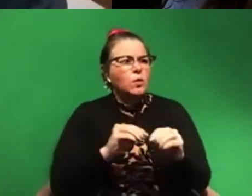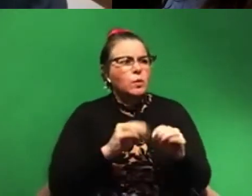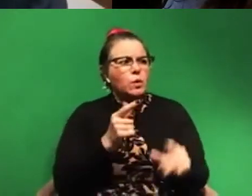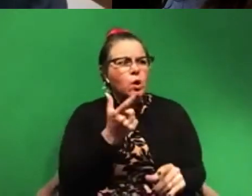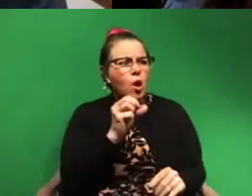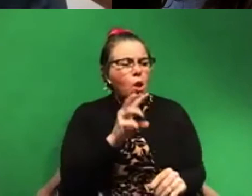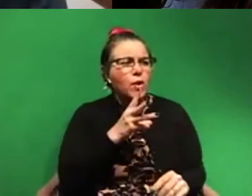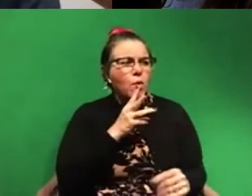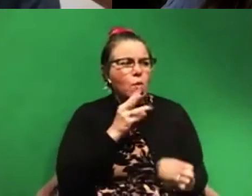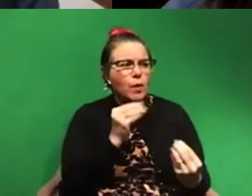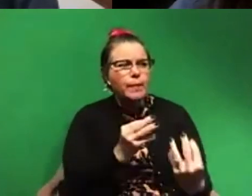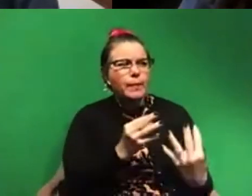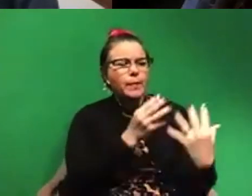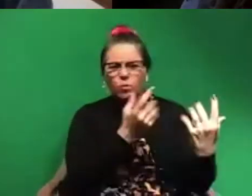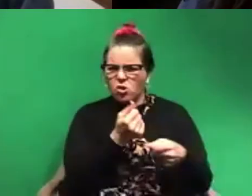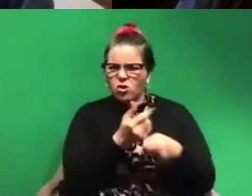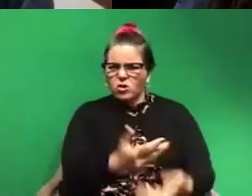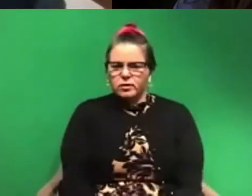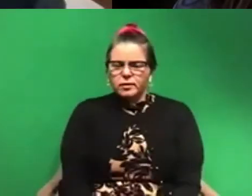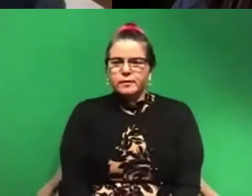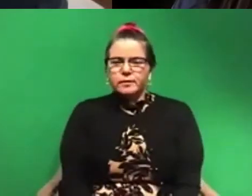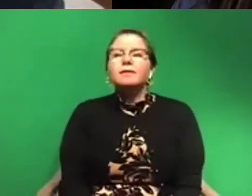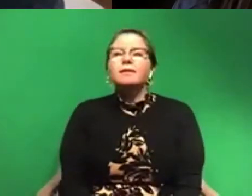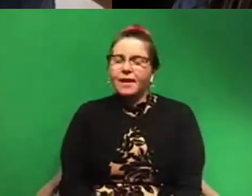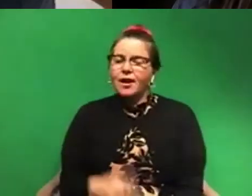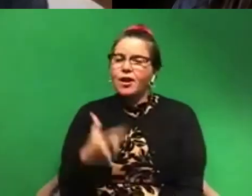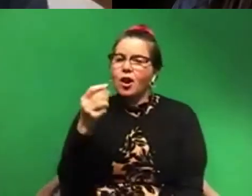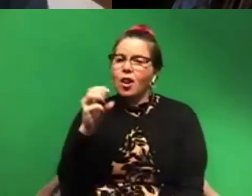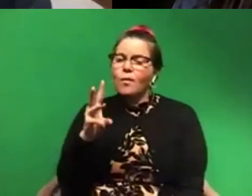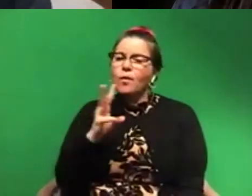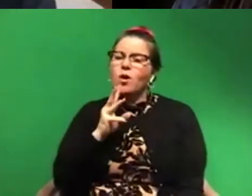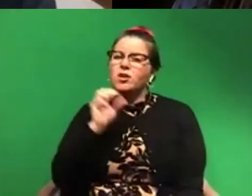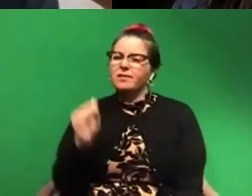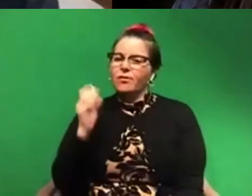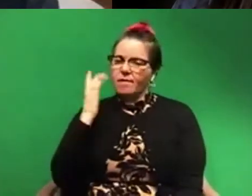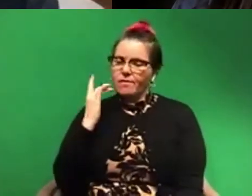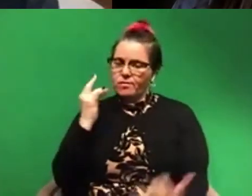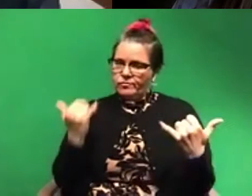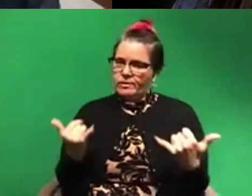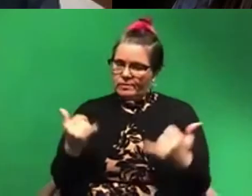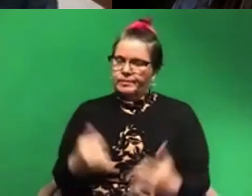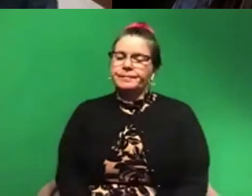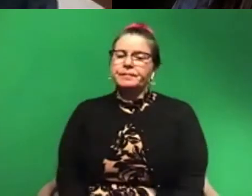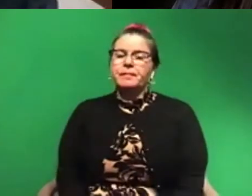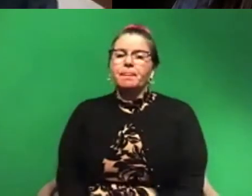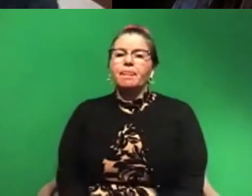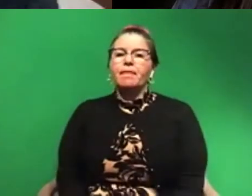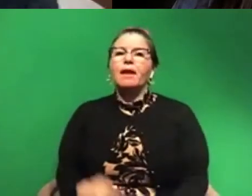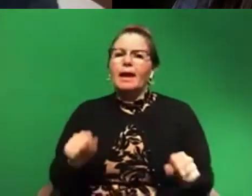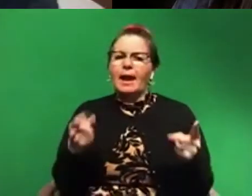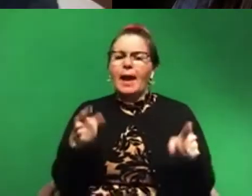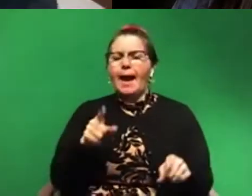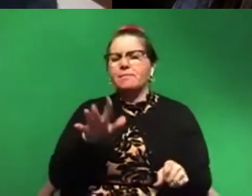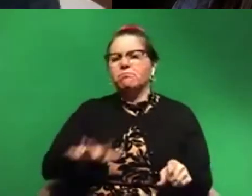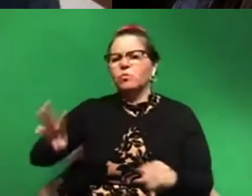So the glowing water, and this is in Southern California right now. Um, so this can happen in other parts of the world, but in Southern California it's,